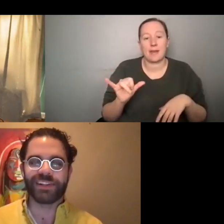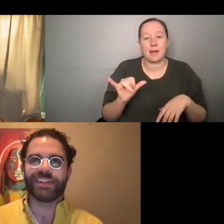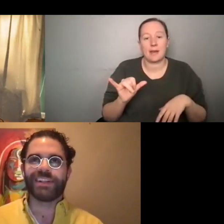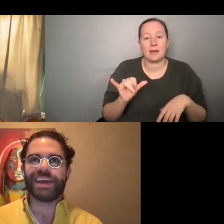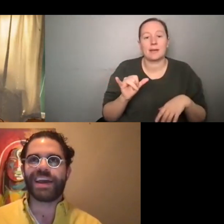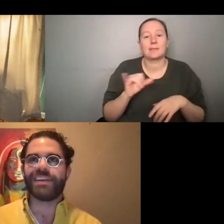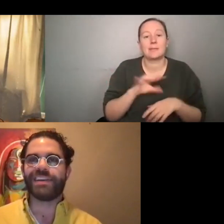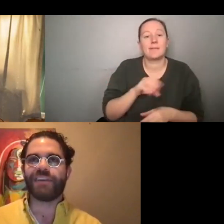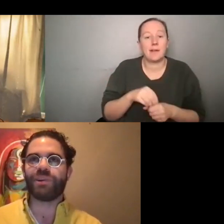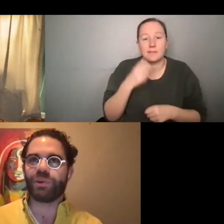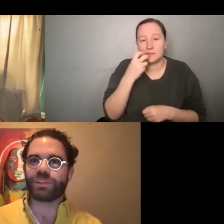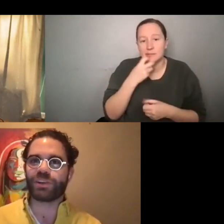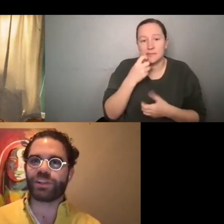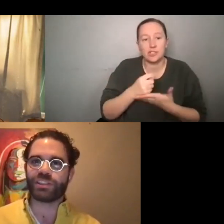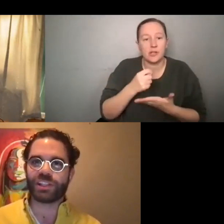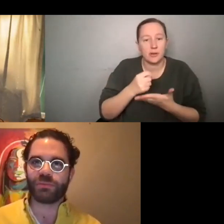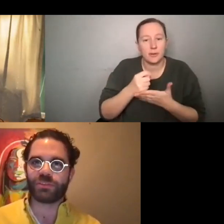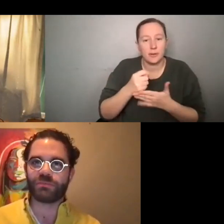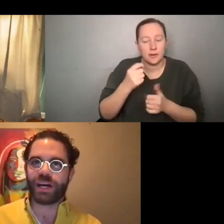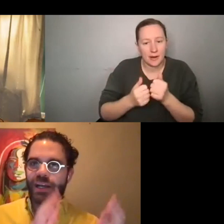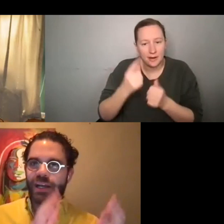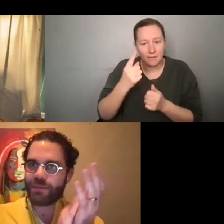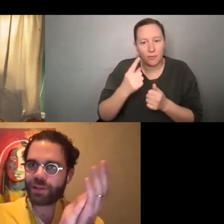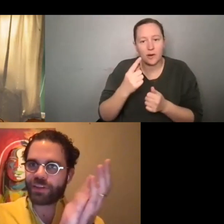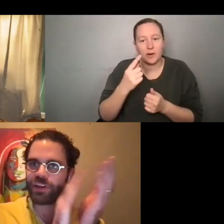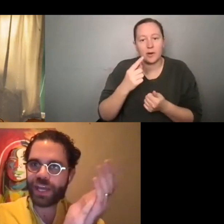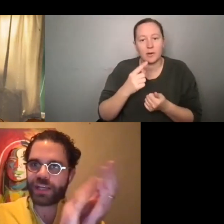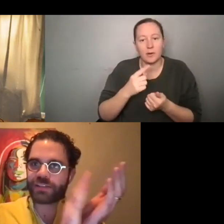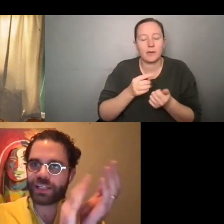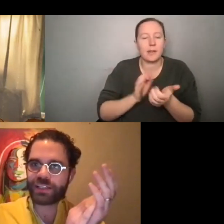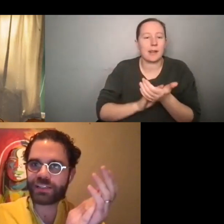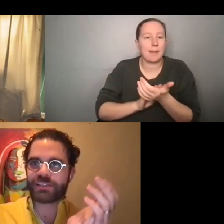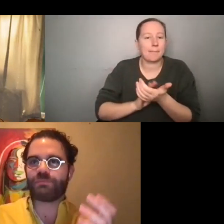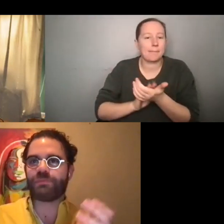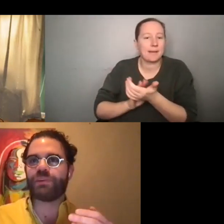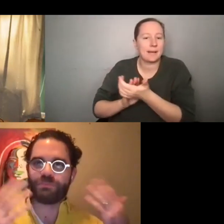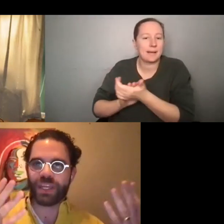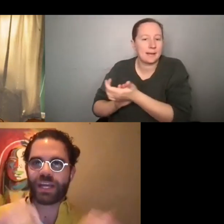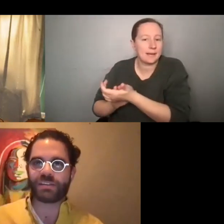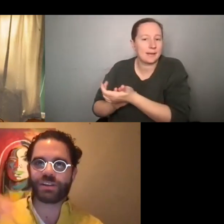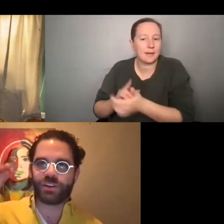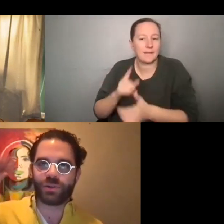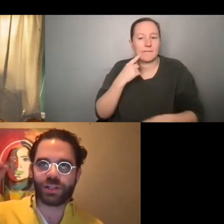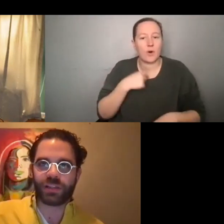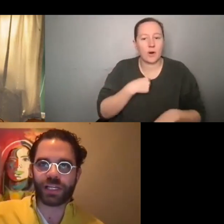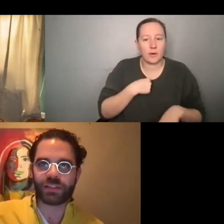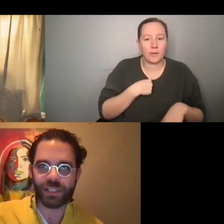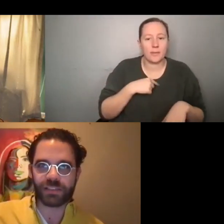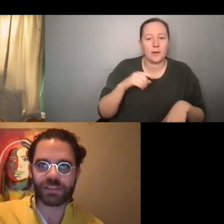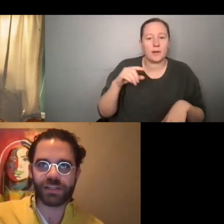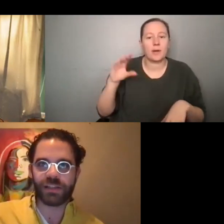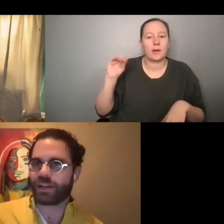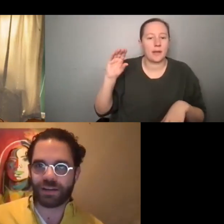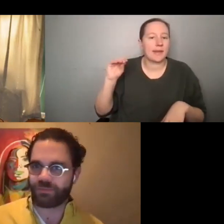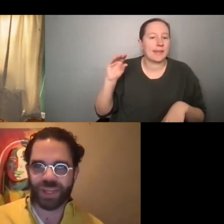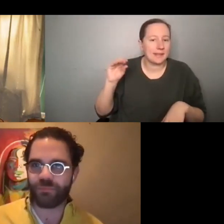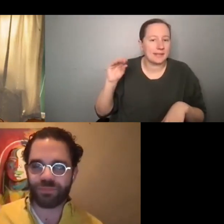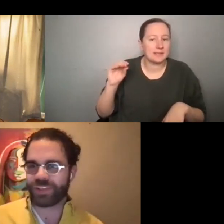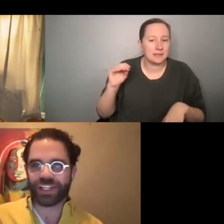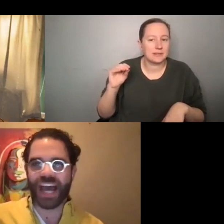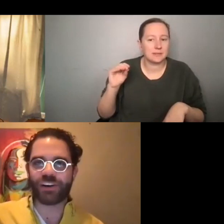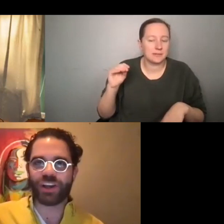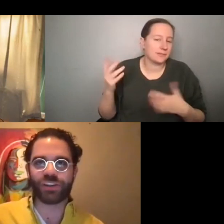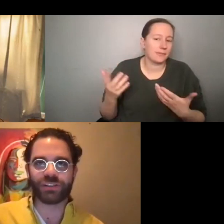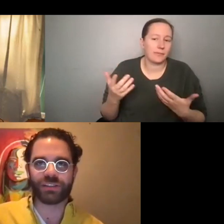therapy and everyone was learning their syllables by clapping their hands like this. But for me, I started doing it like this, like, uh,